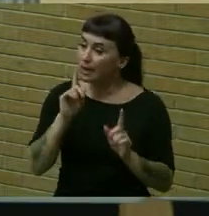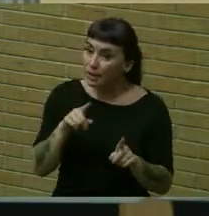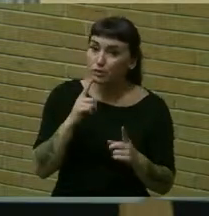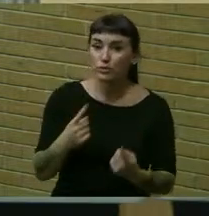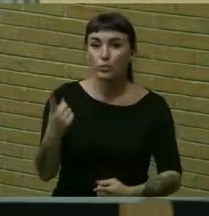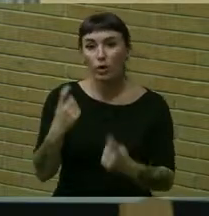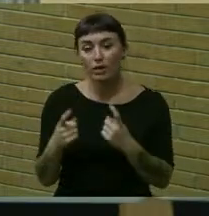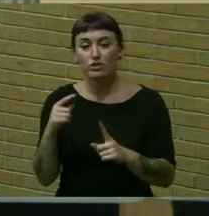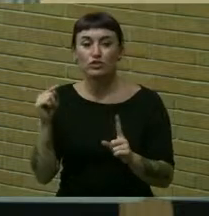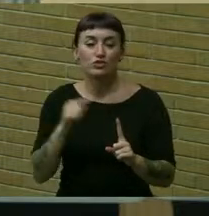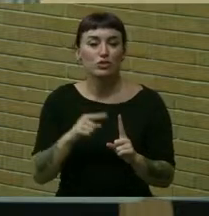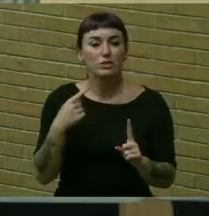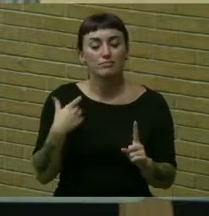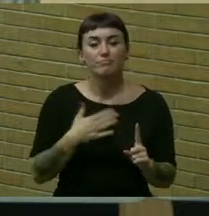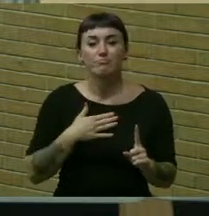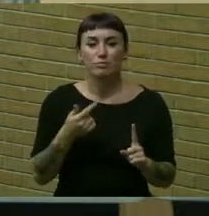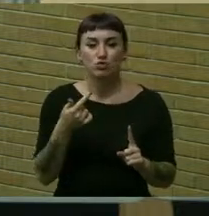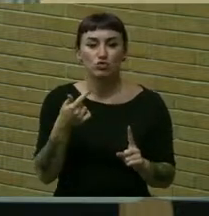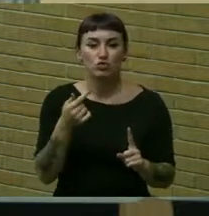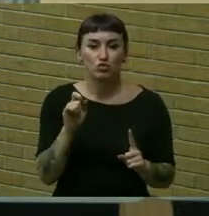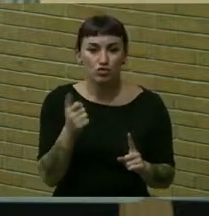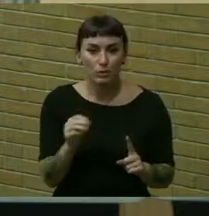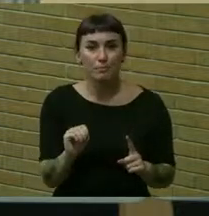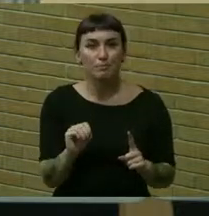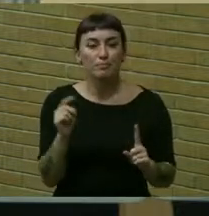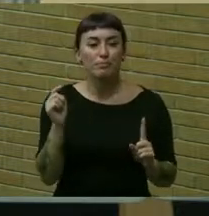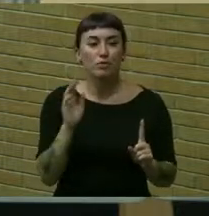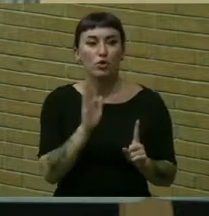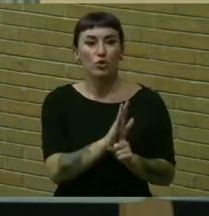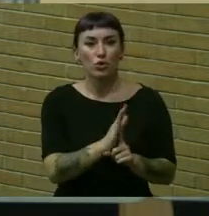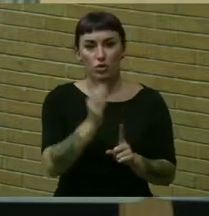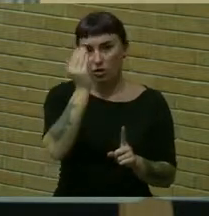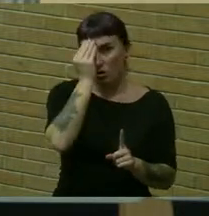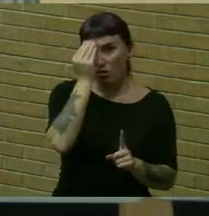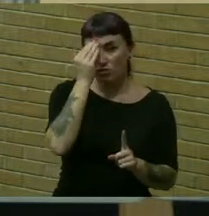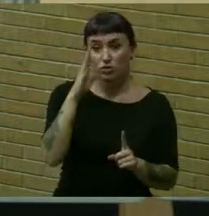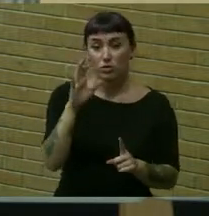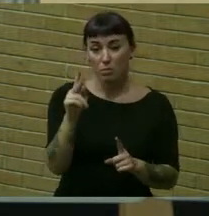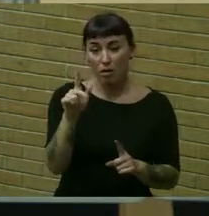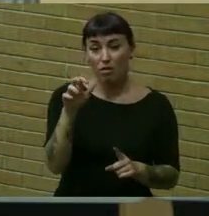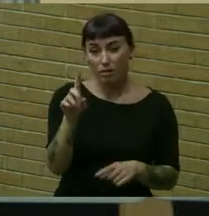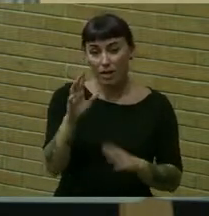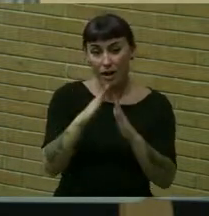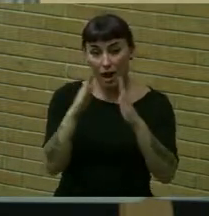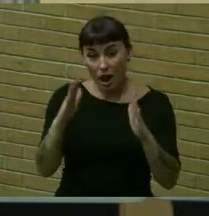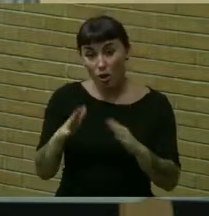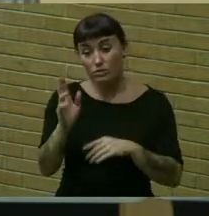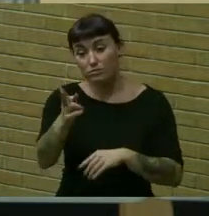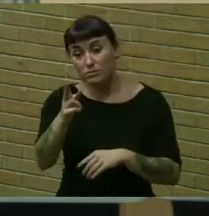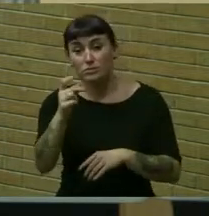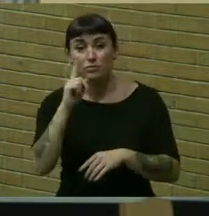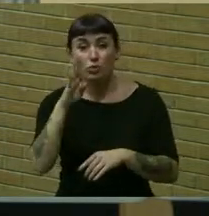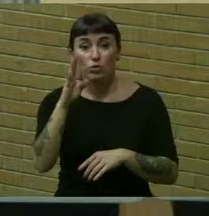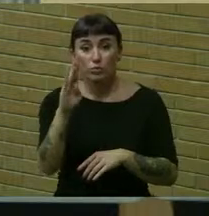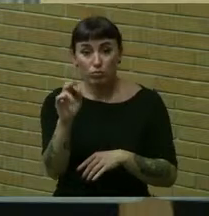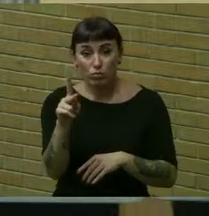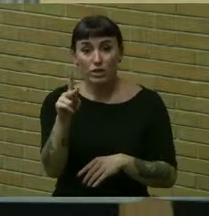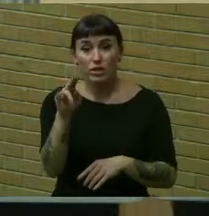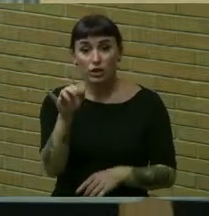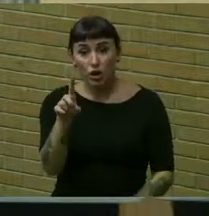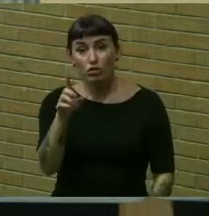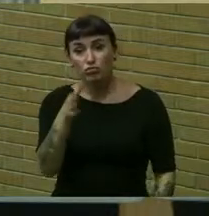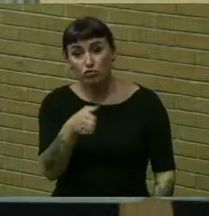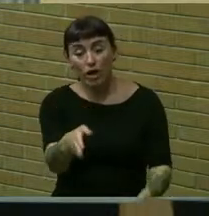know she is such a gem her knowledge about the buckland house itself the history of the brickyard trail